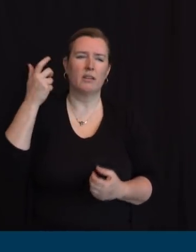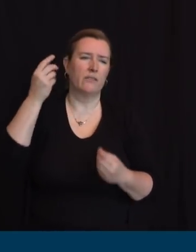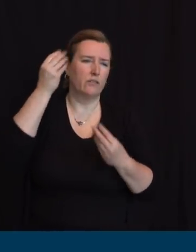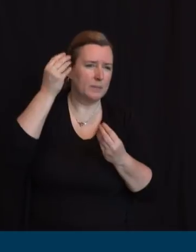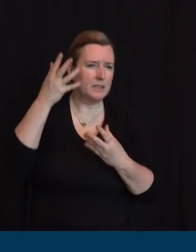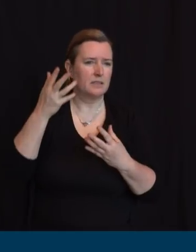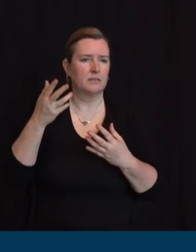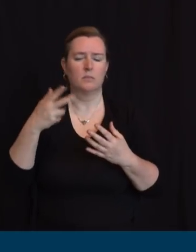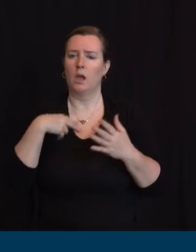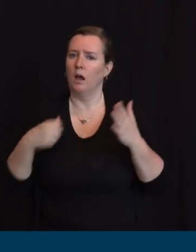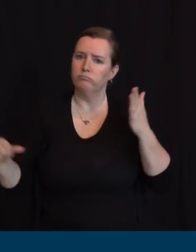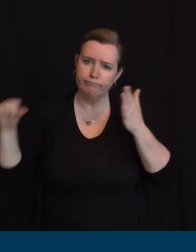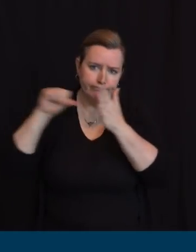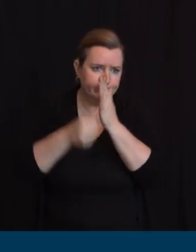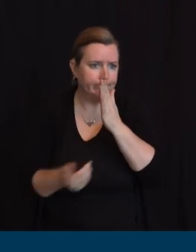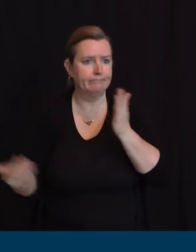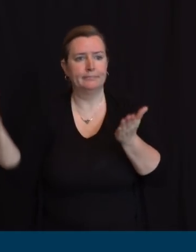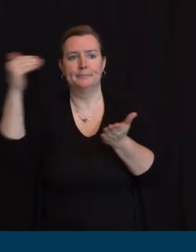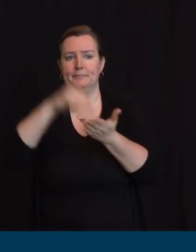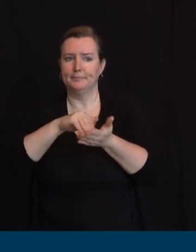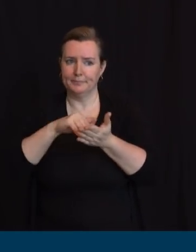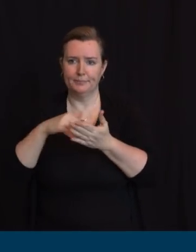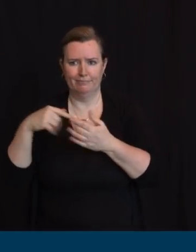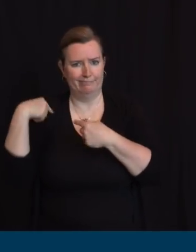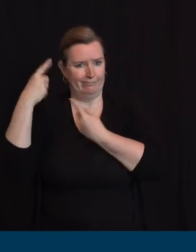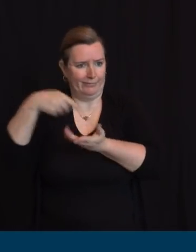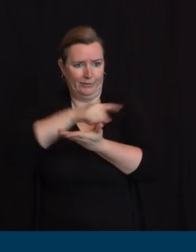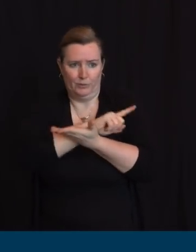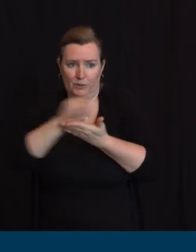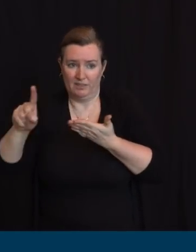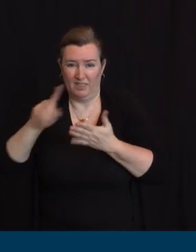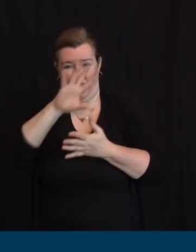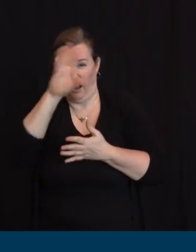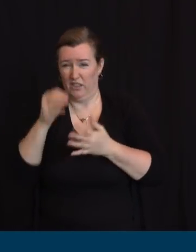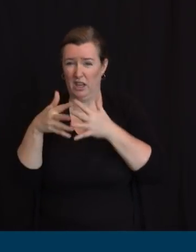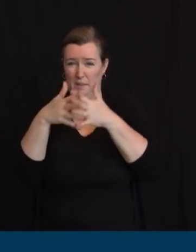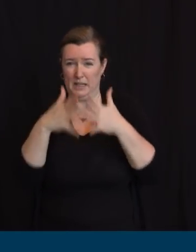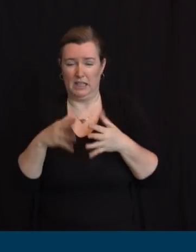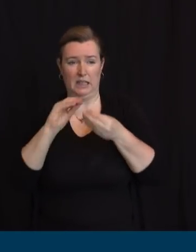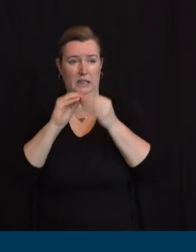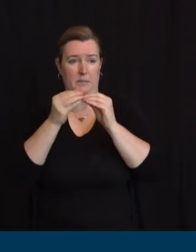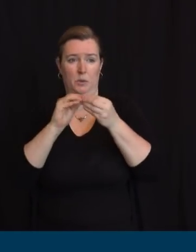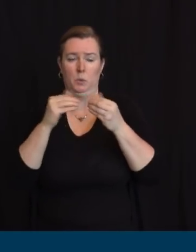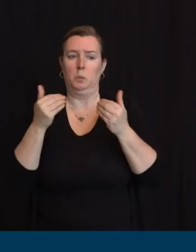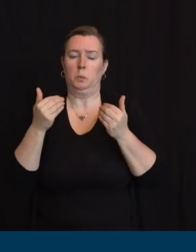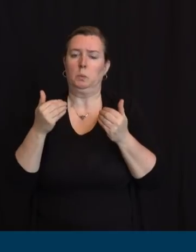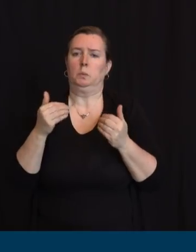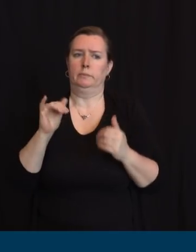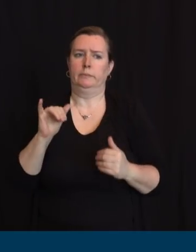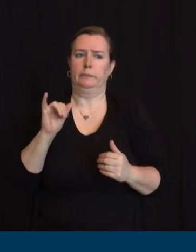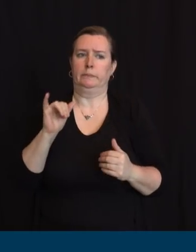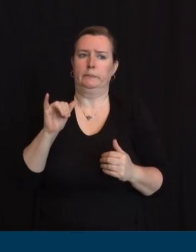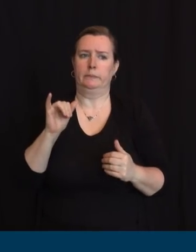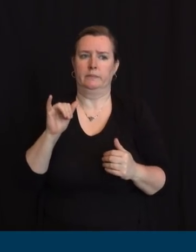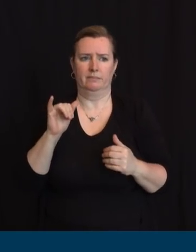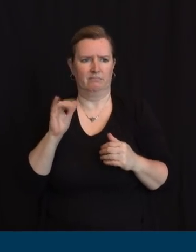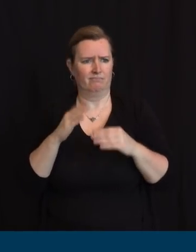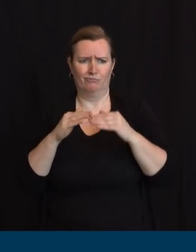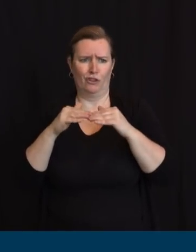week, the African-American number is, today, over 50% relative,